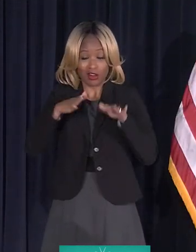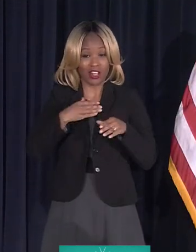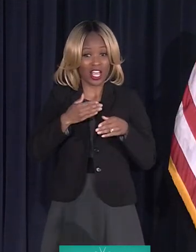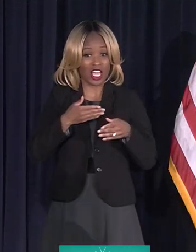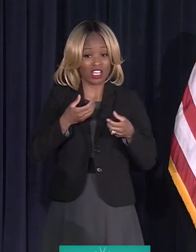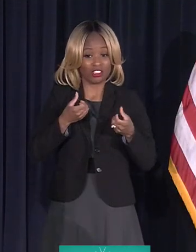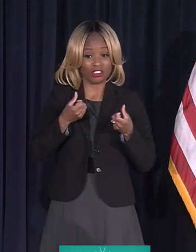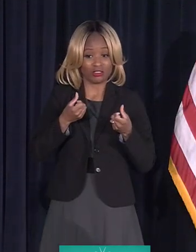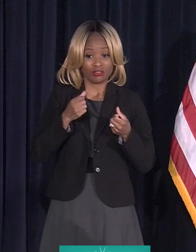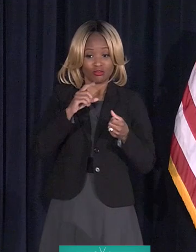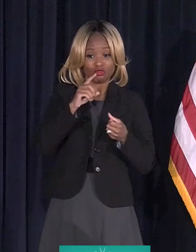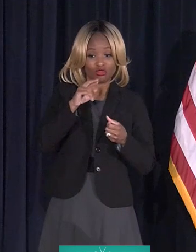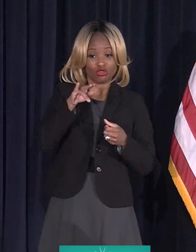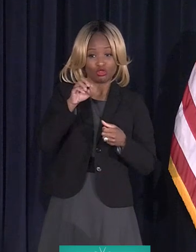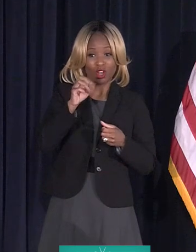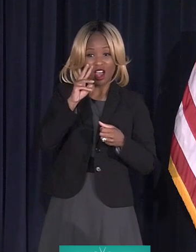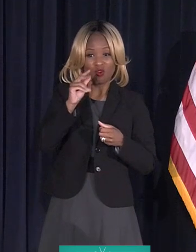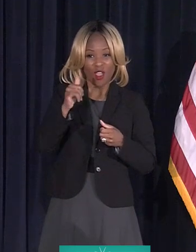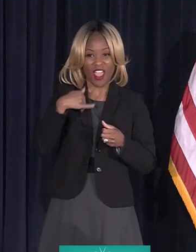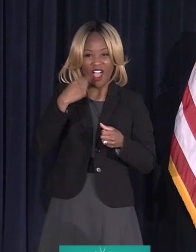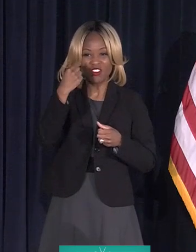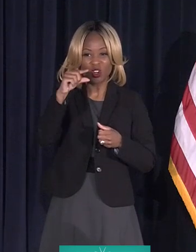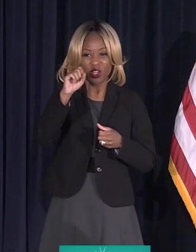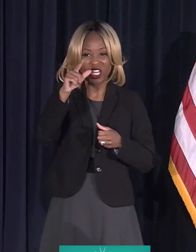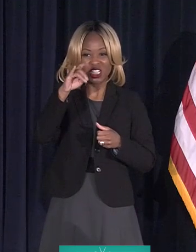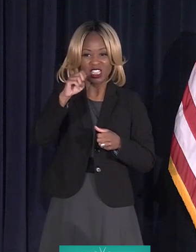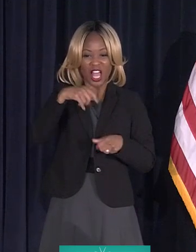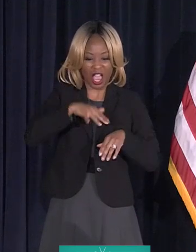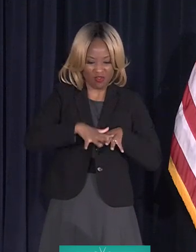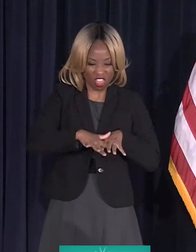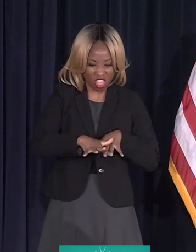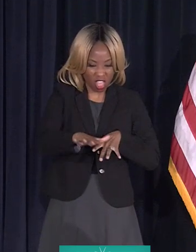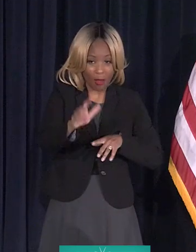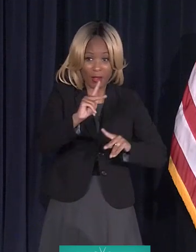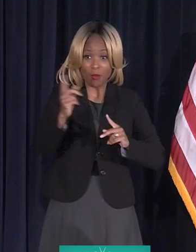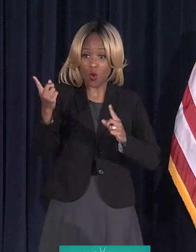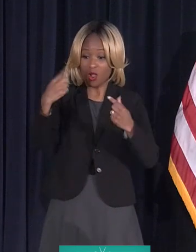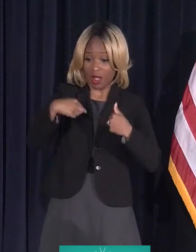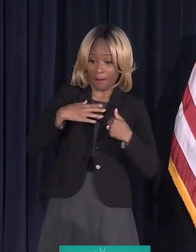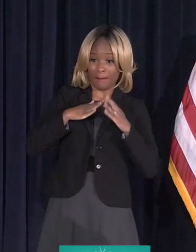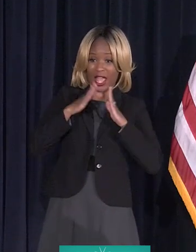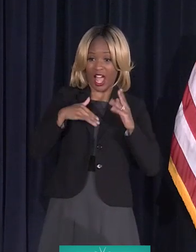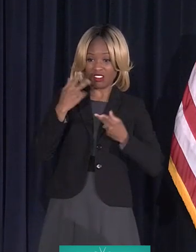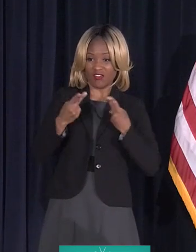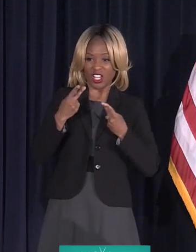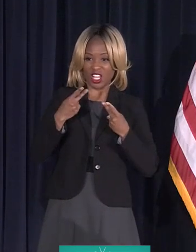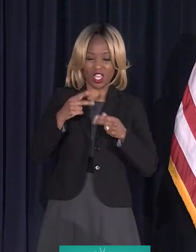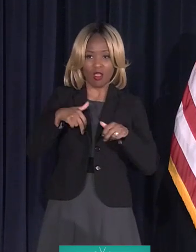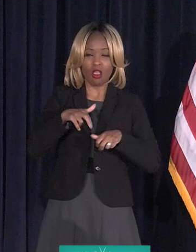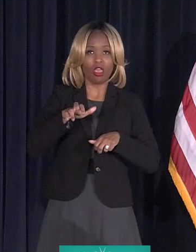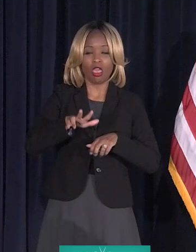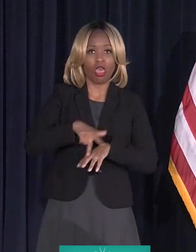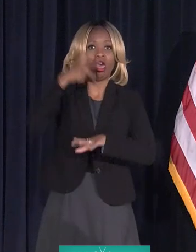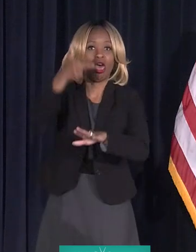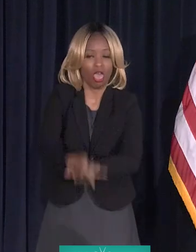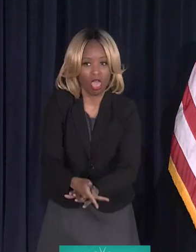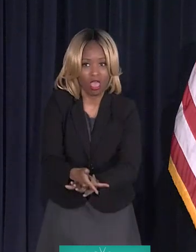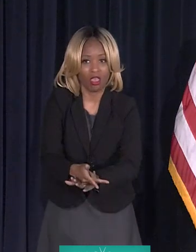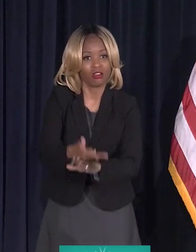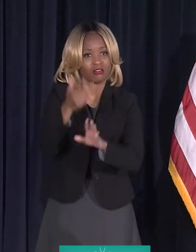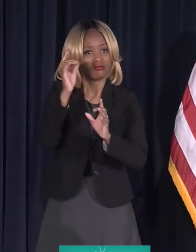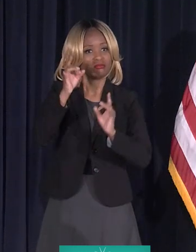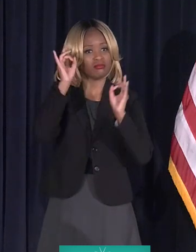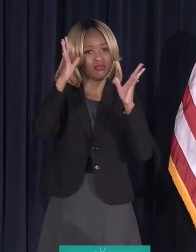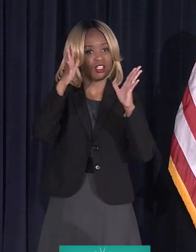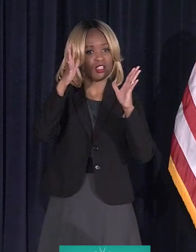slime down it. People that come visit me fall and slip. And it's a disaster. I need some relief. Yeah, we need